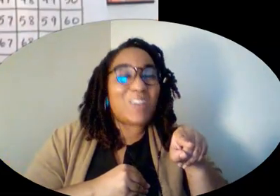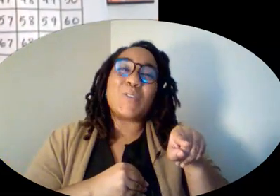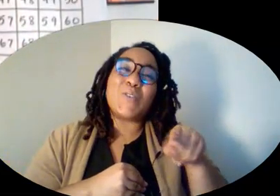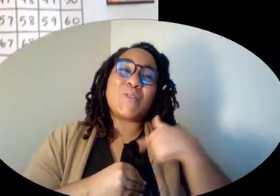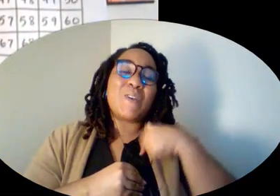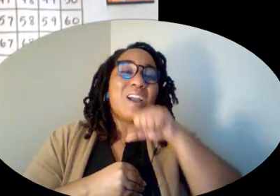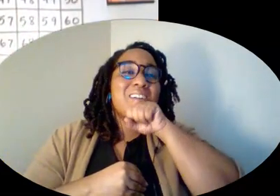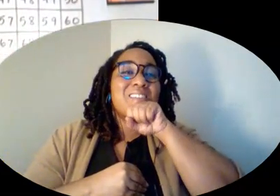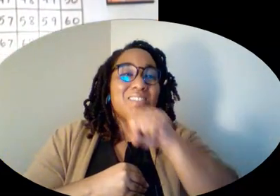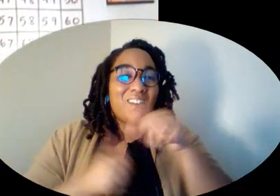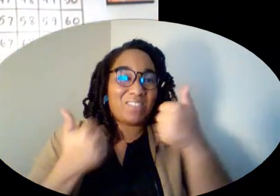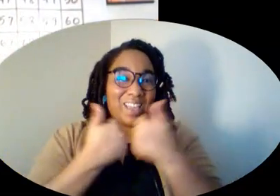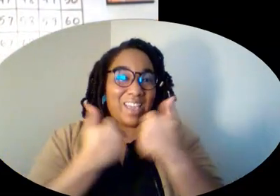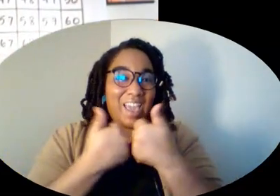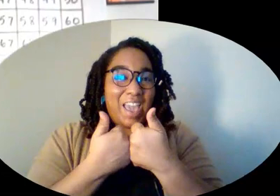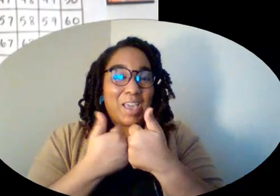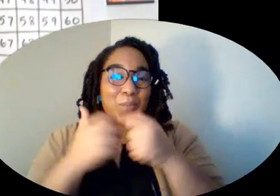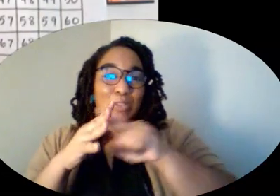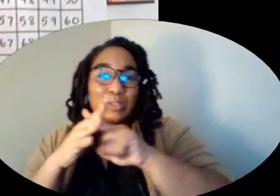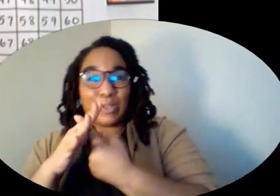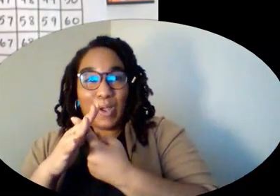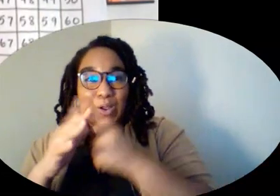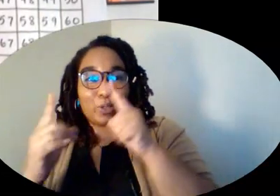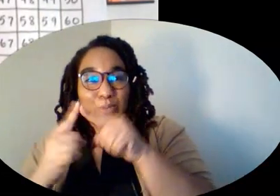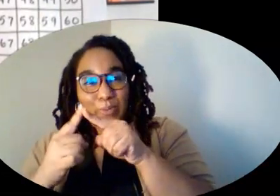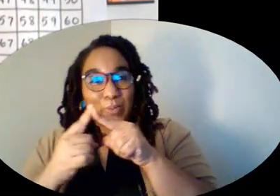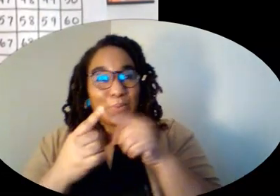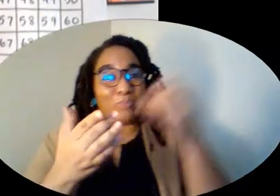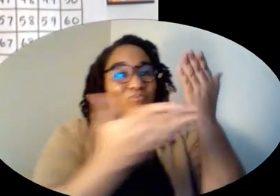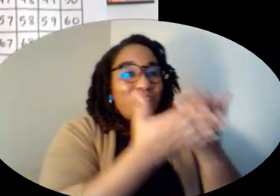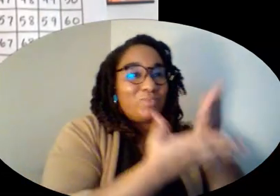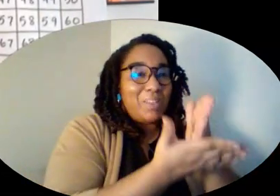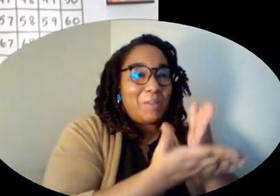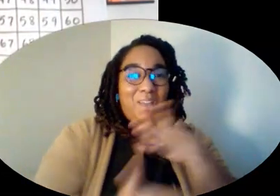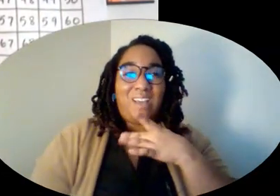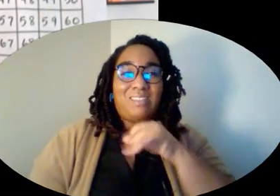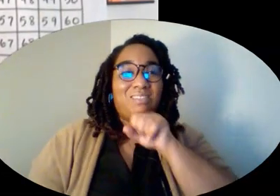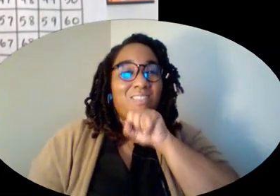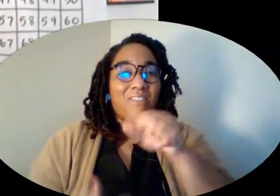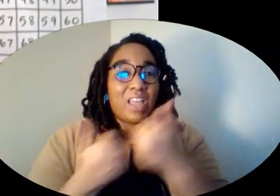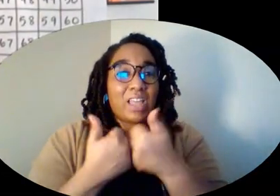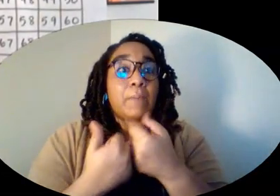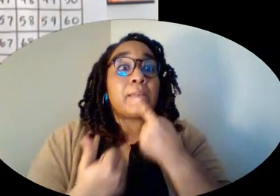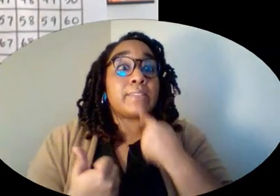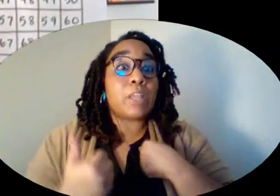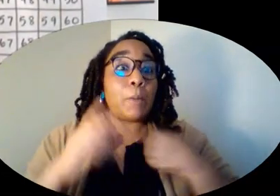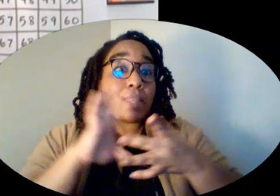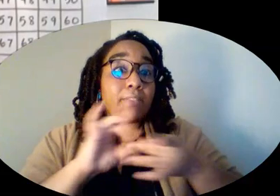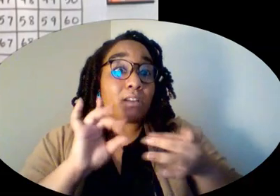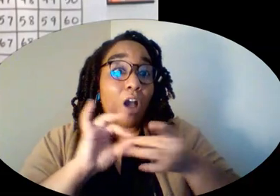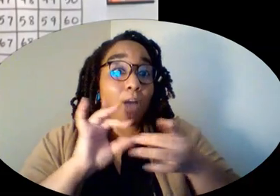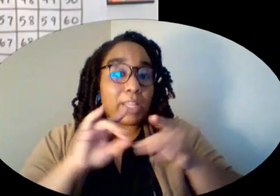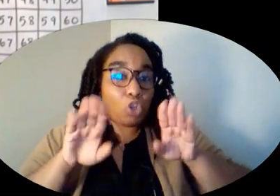start with get to, because I love thinking about strategies. So I would love if you would tell me in your comment section, in the comment section,